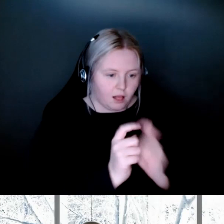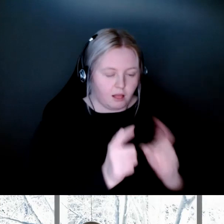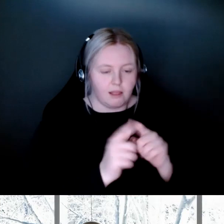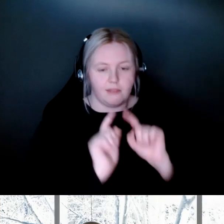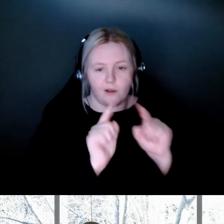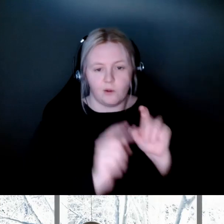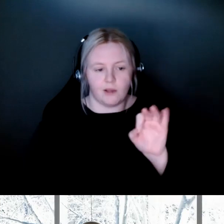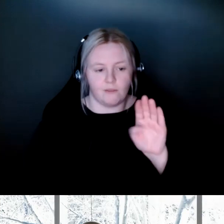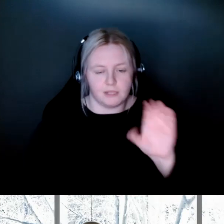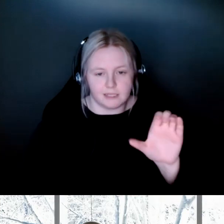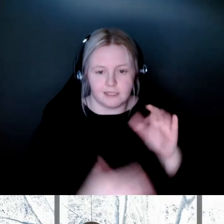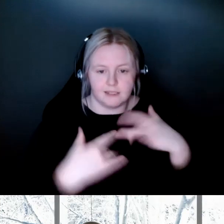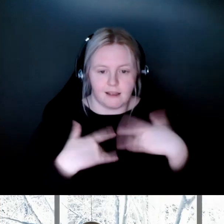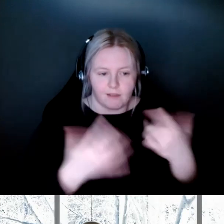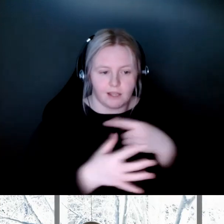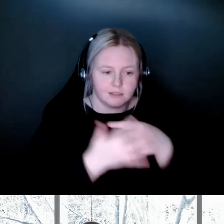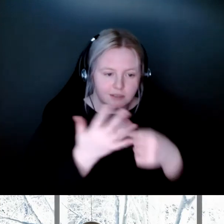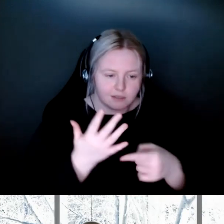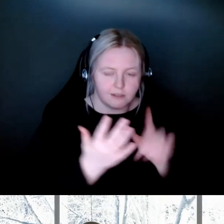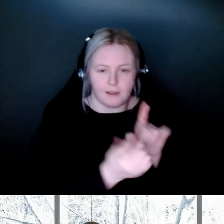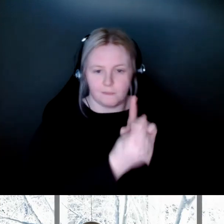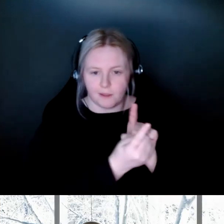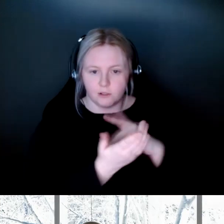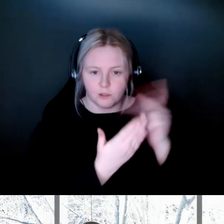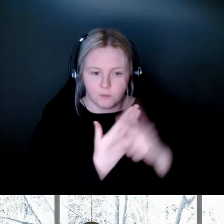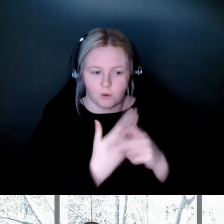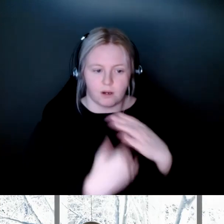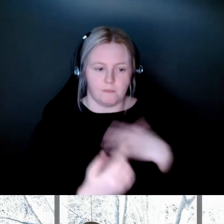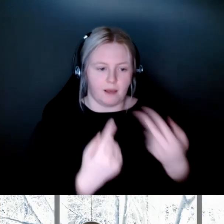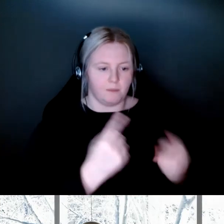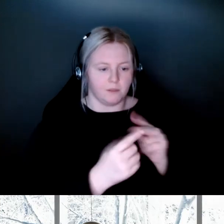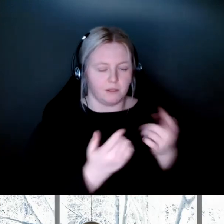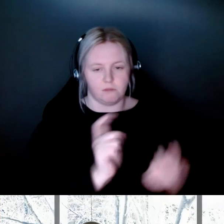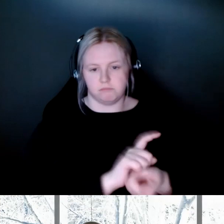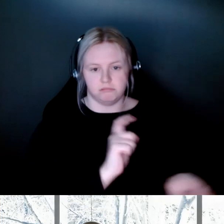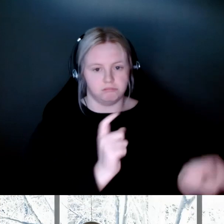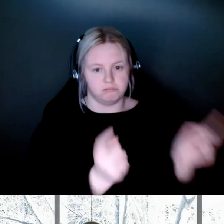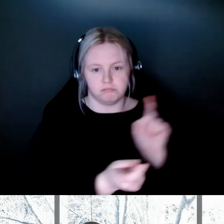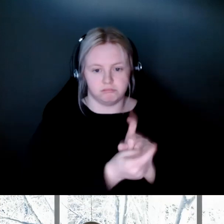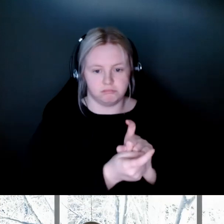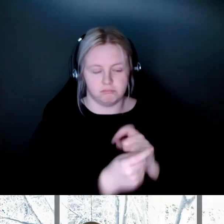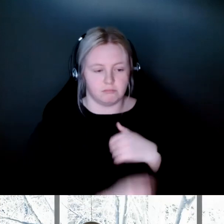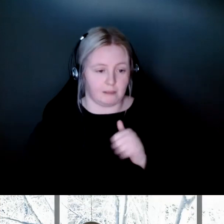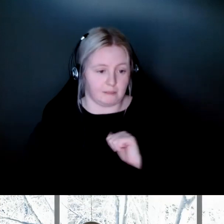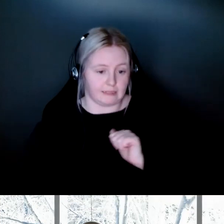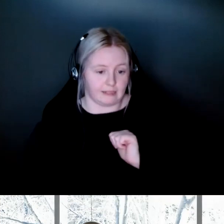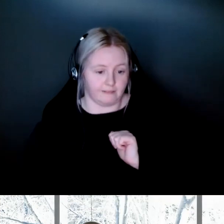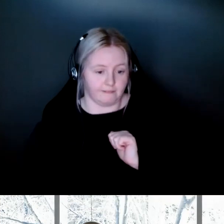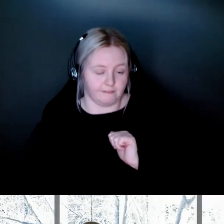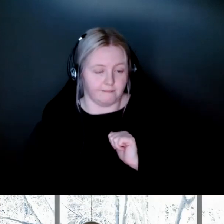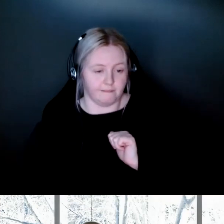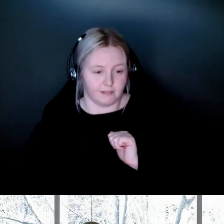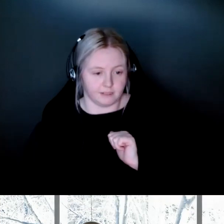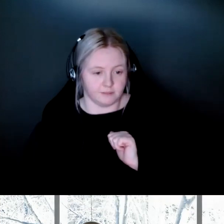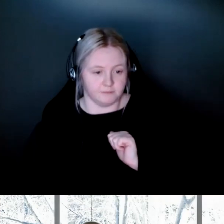Viewpoint, like Young Leaders, through this mentorship program, my perspective has really changed where I don't really see this.